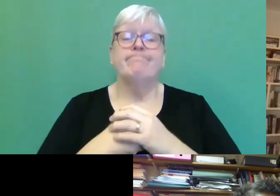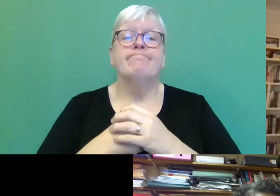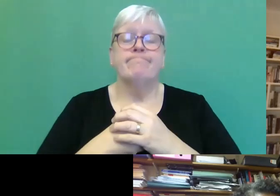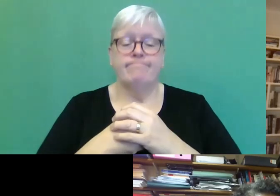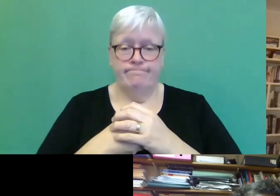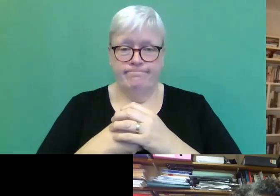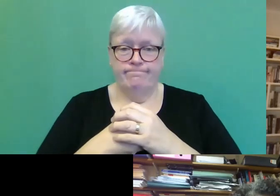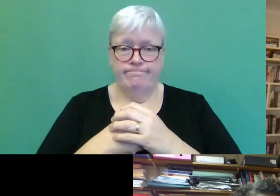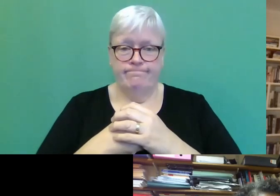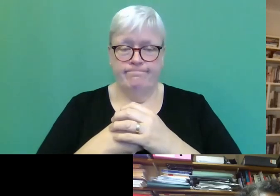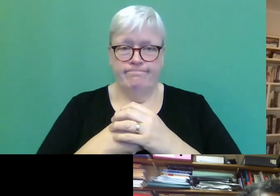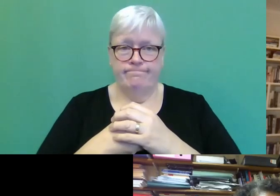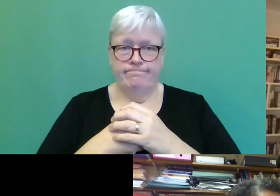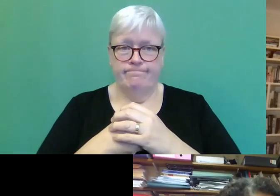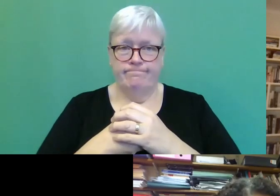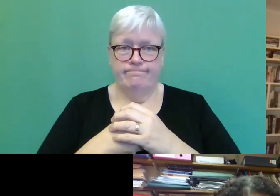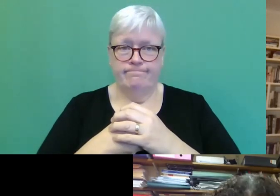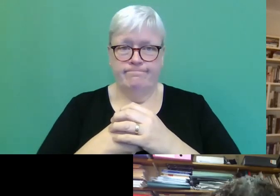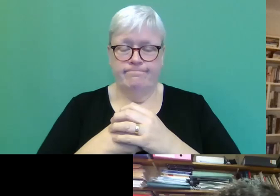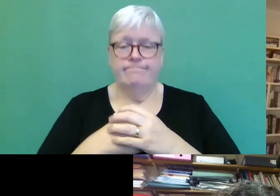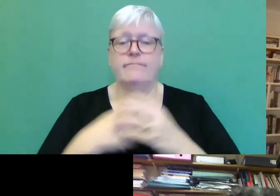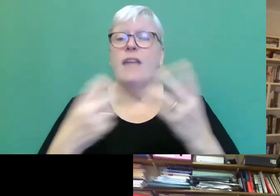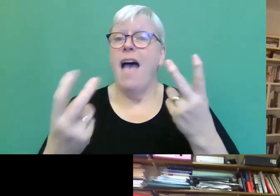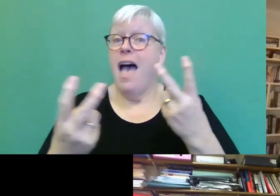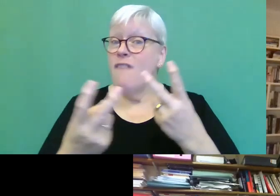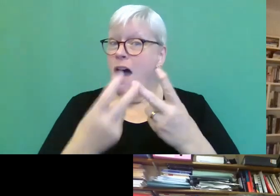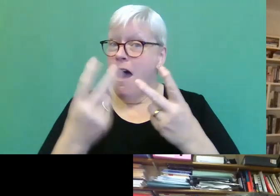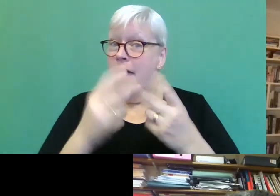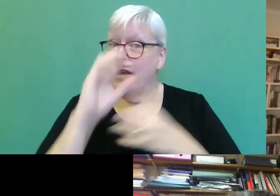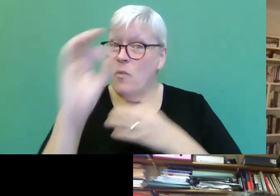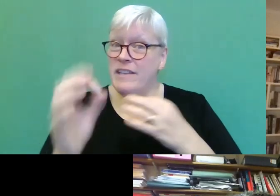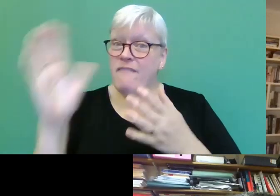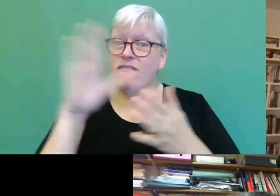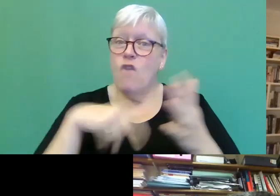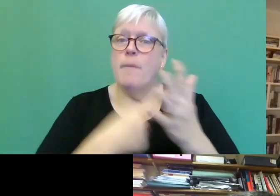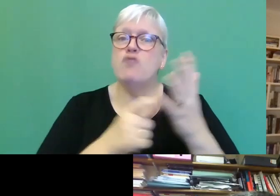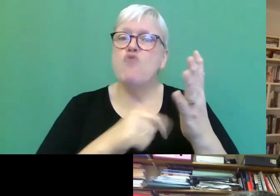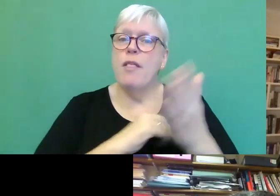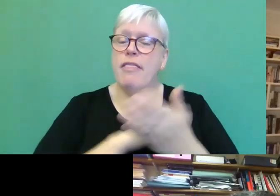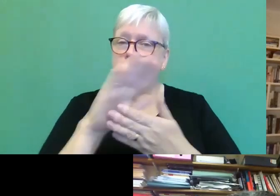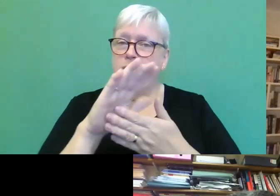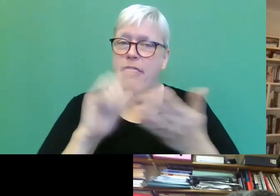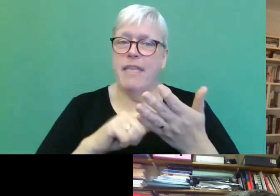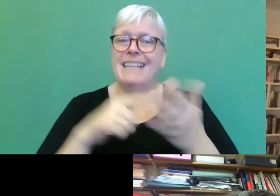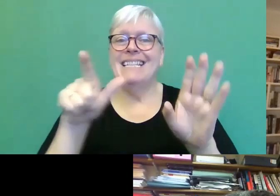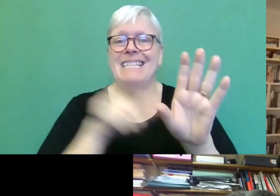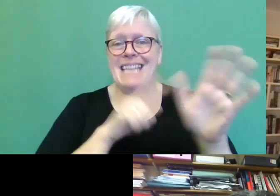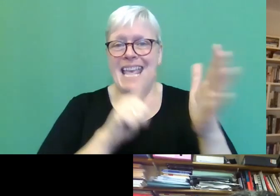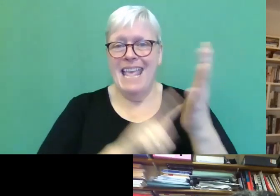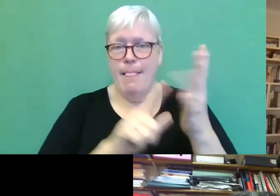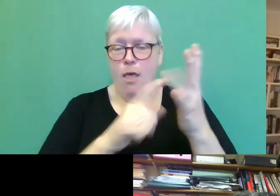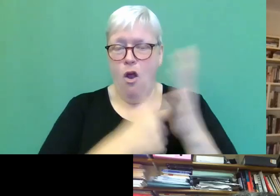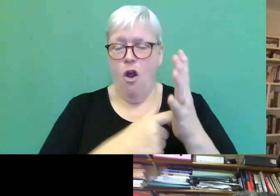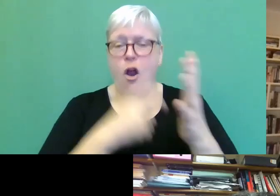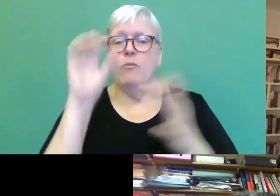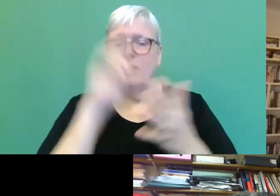Um, in, in the meantime, we have a question from Ruth Taylor, um, in the Q&A box. I'll just read that one out as